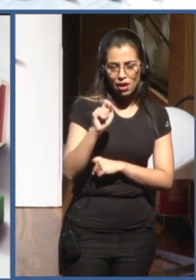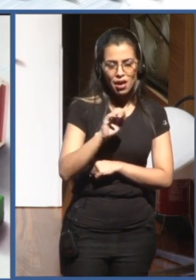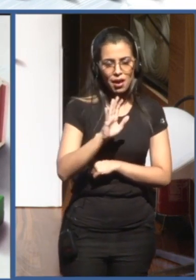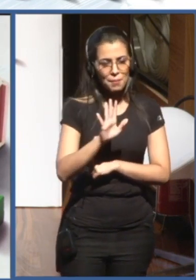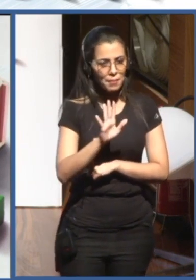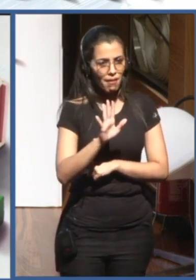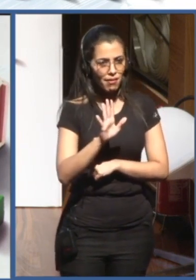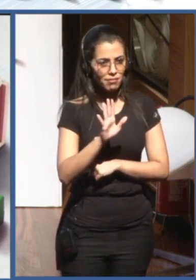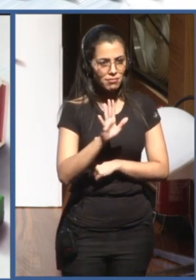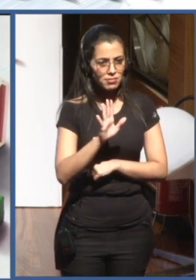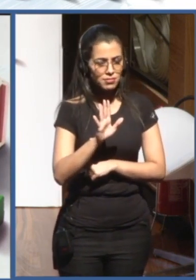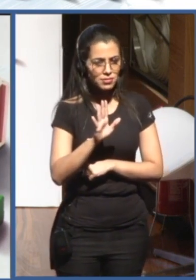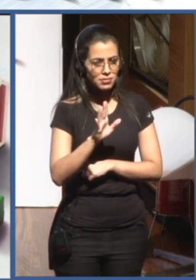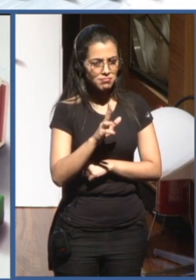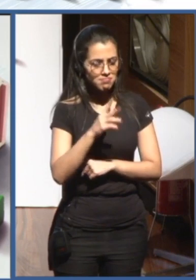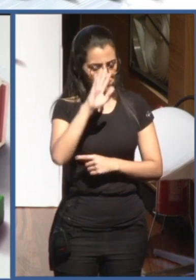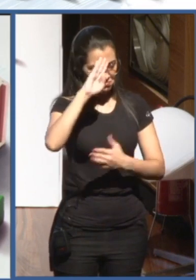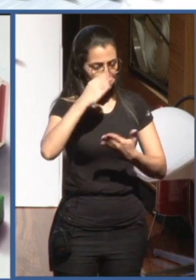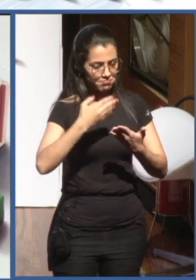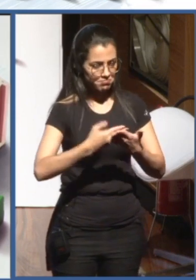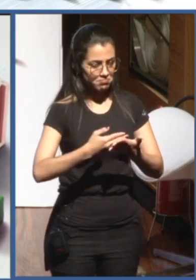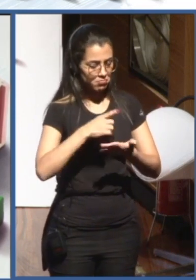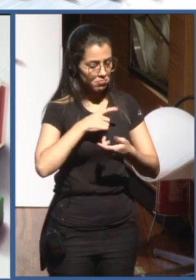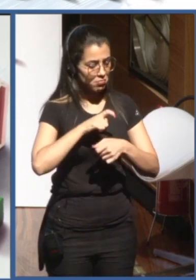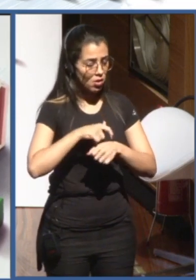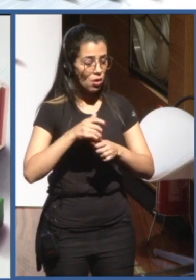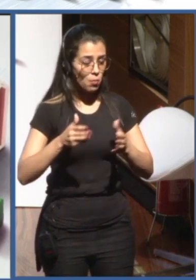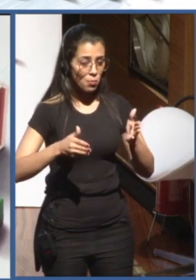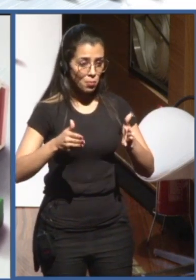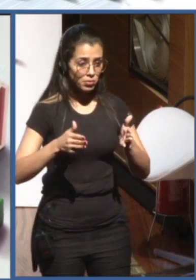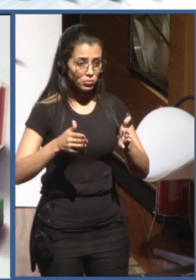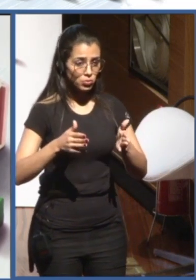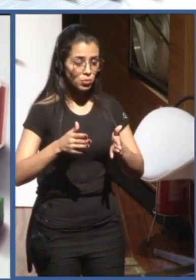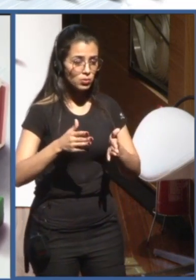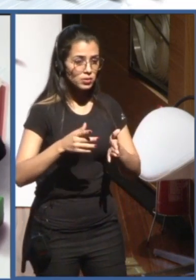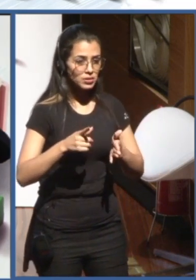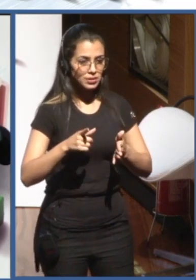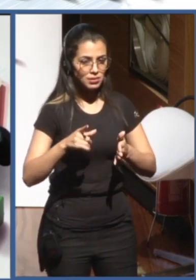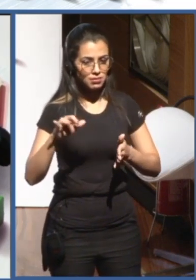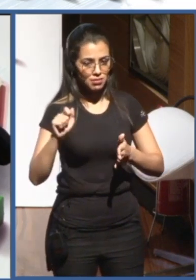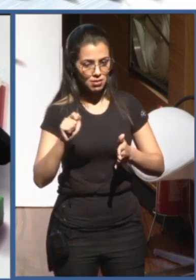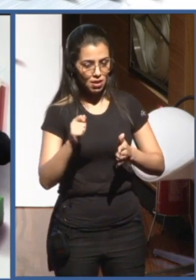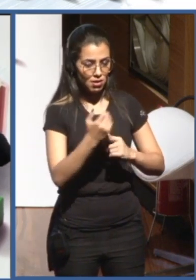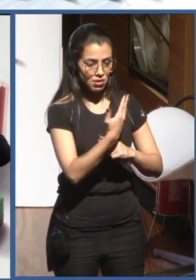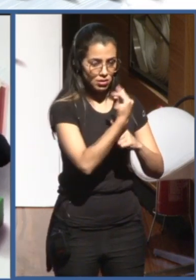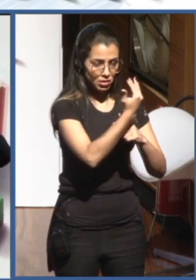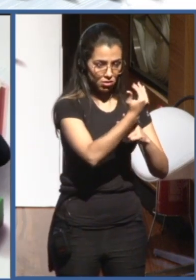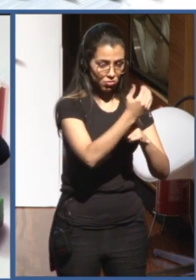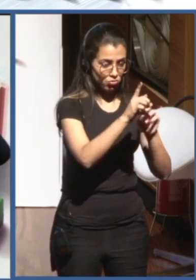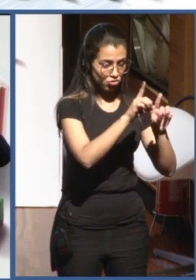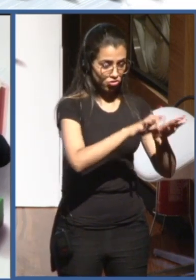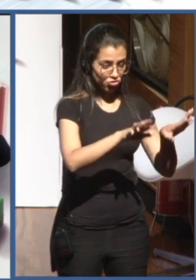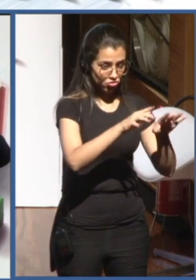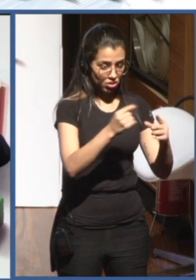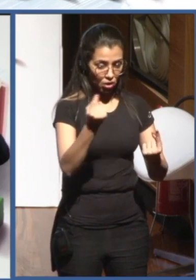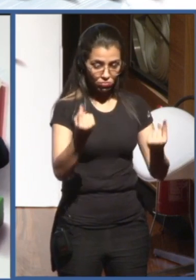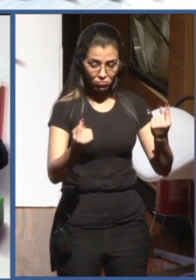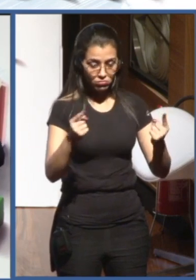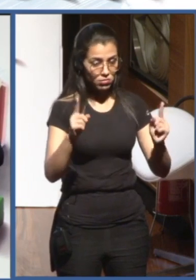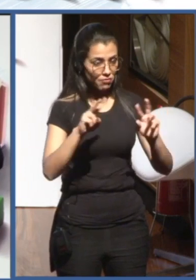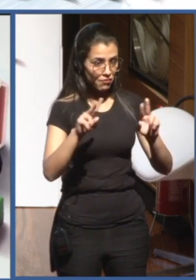artificial intelligence and digital technology will meet. So you'll see a lot of digital devices, devices